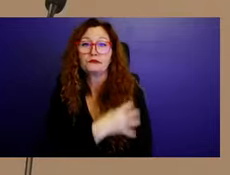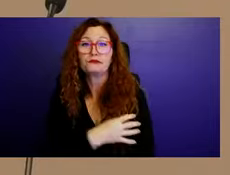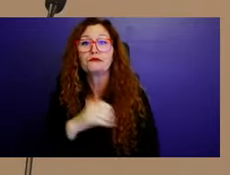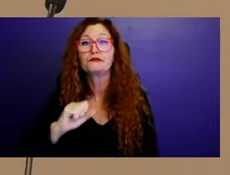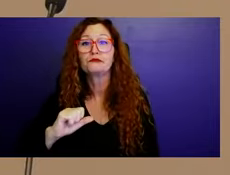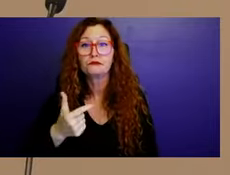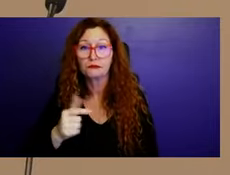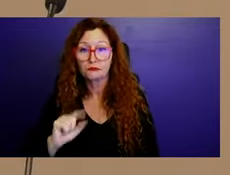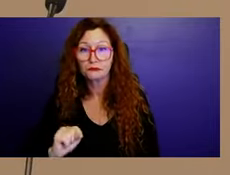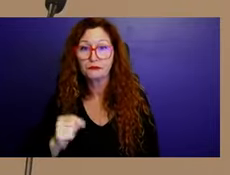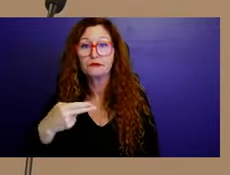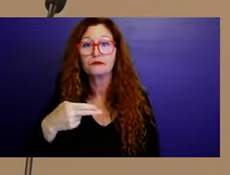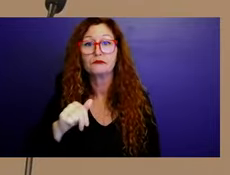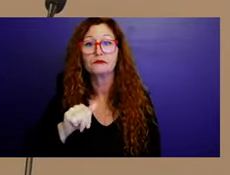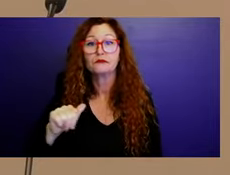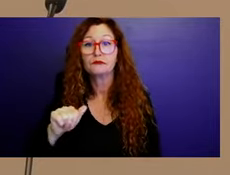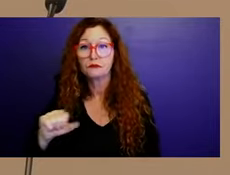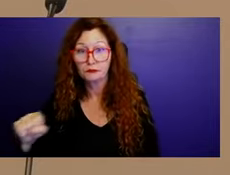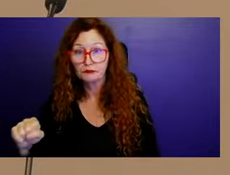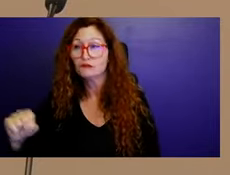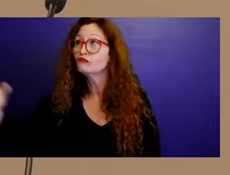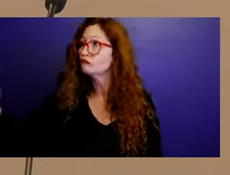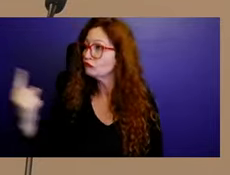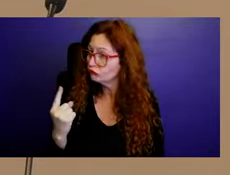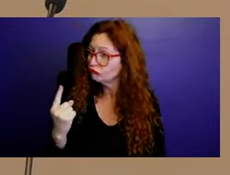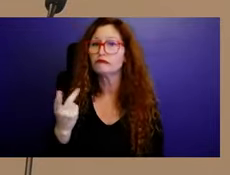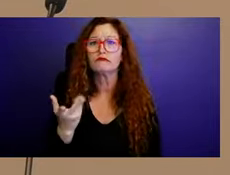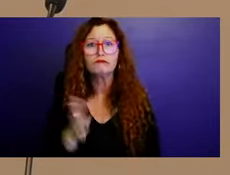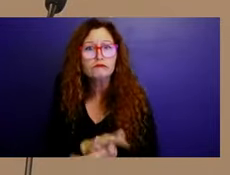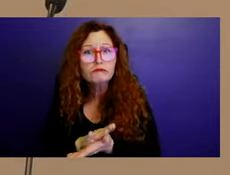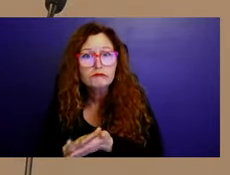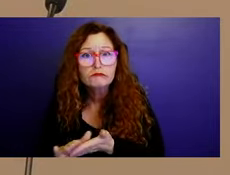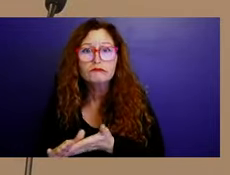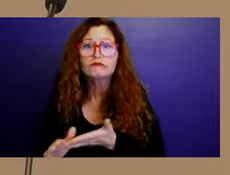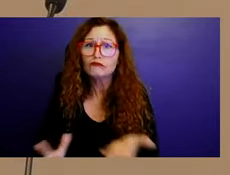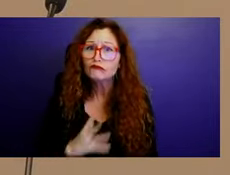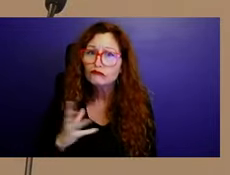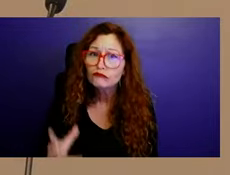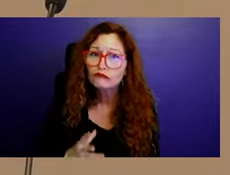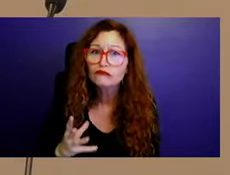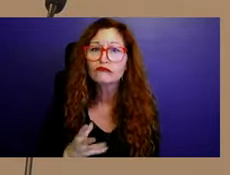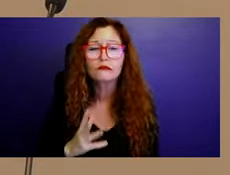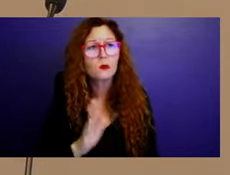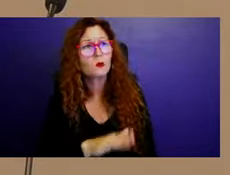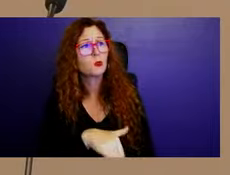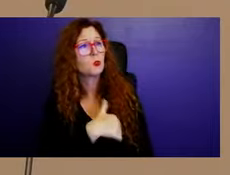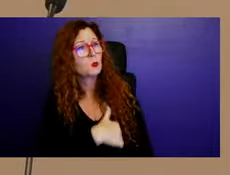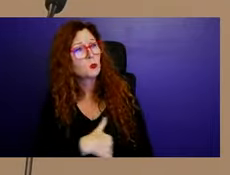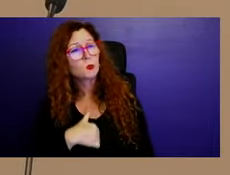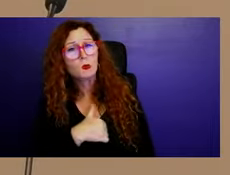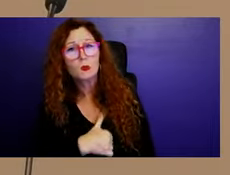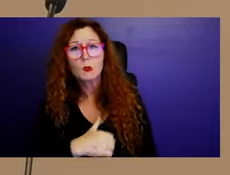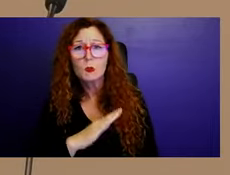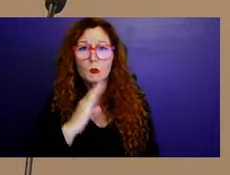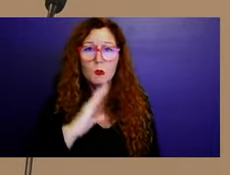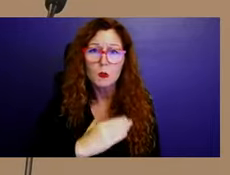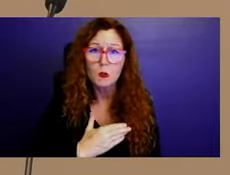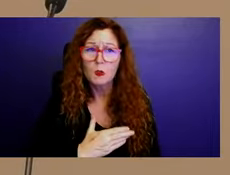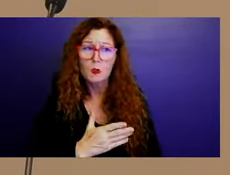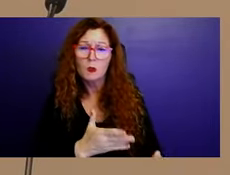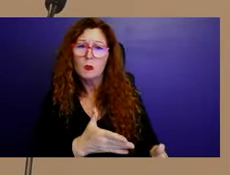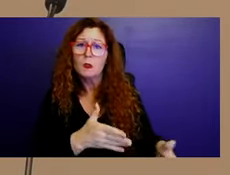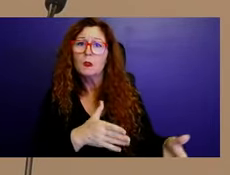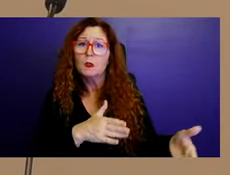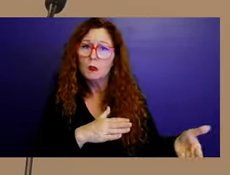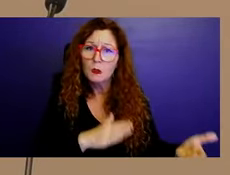and he's very polite, very nice. He apologizes for my daughter's loss, but I still don't know why they're